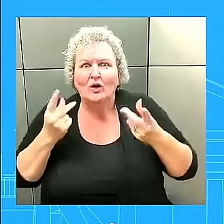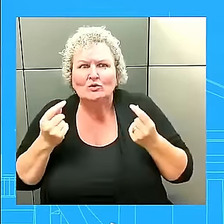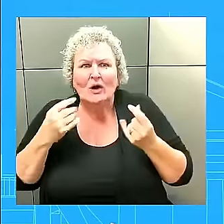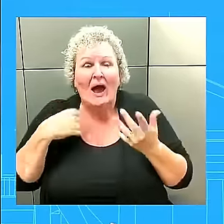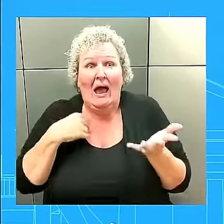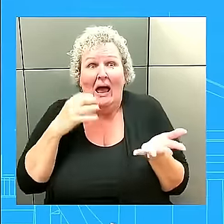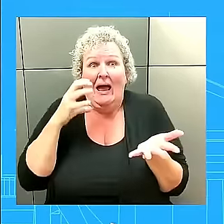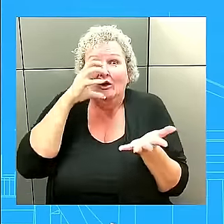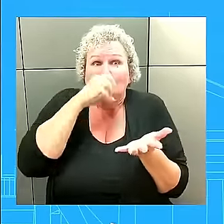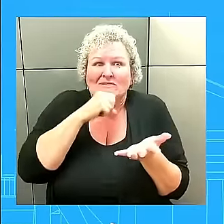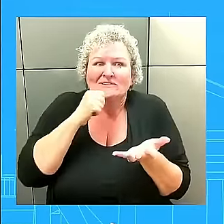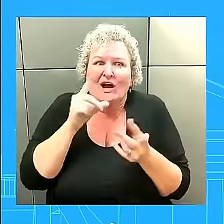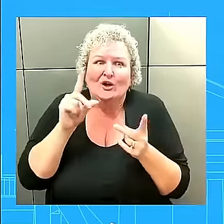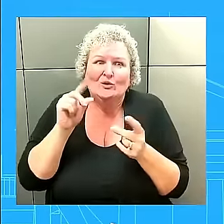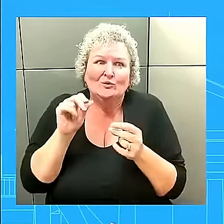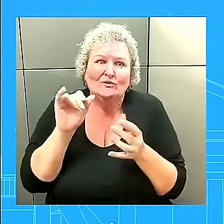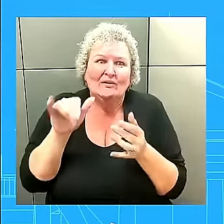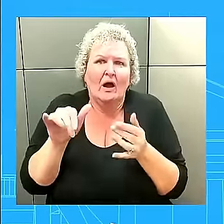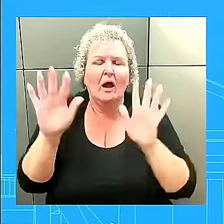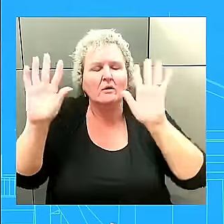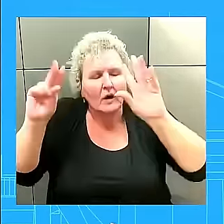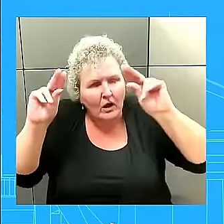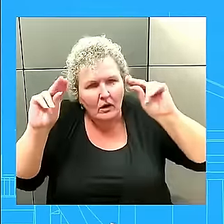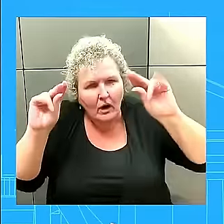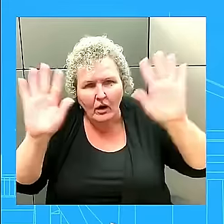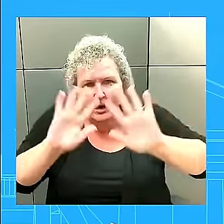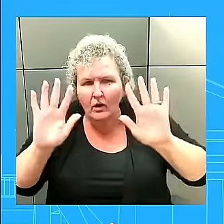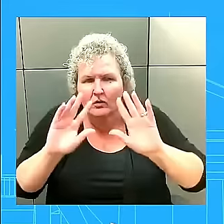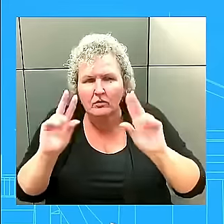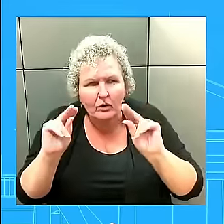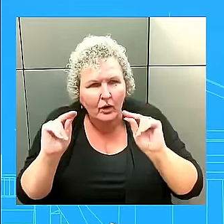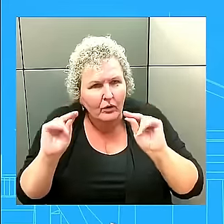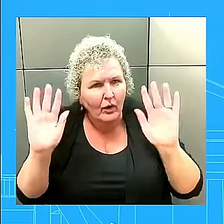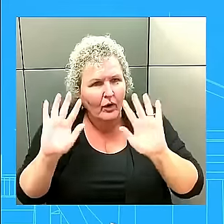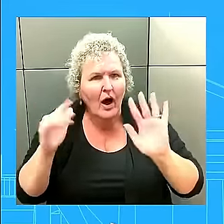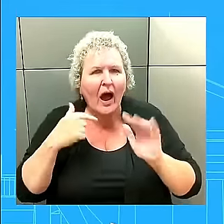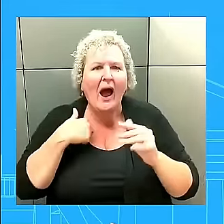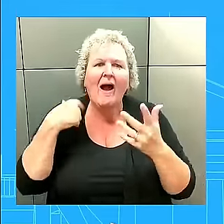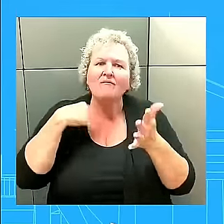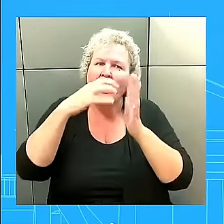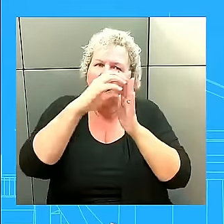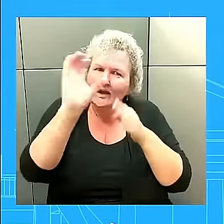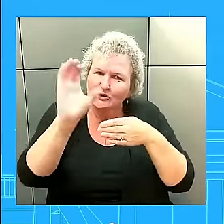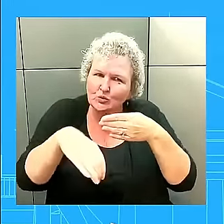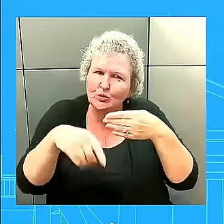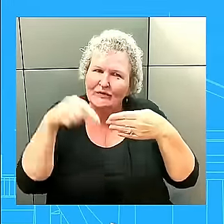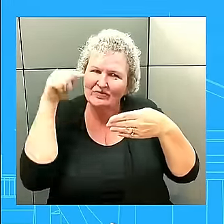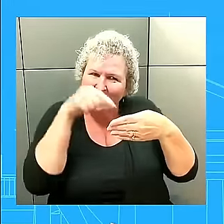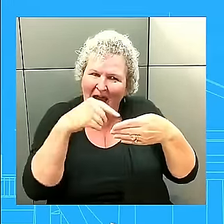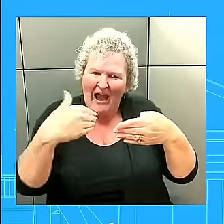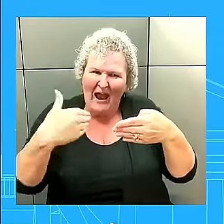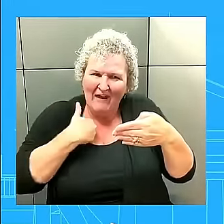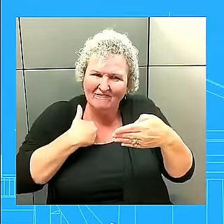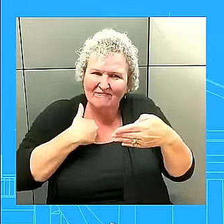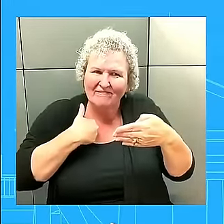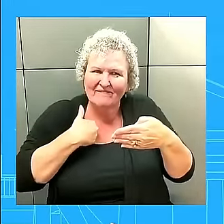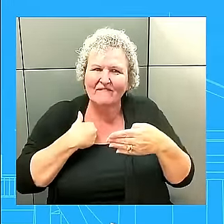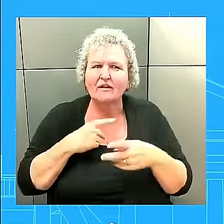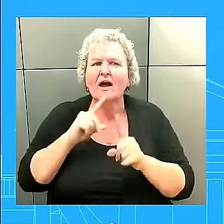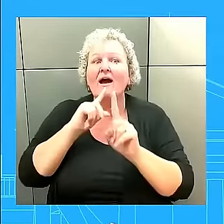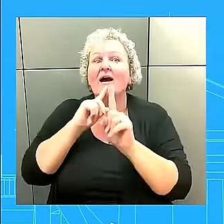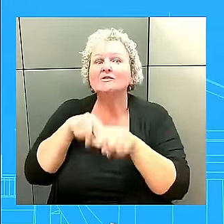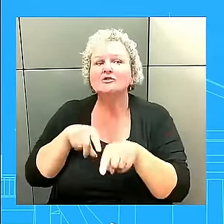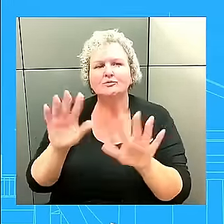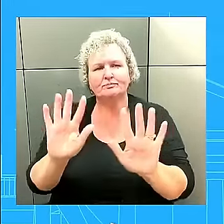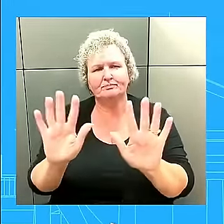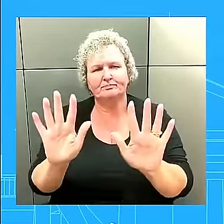No, no, no. Where, why is there not a consequence first? First of all, let's not rewrite history, Jackie. We, we were the first country to go out publicly